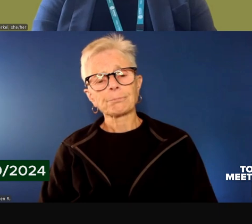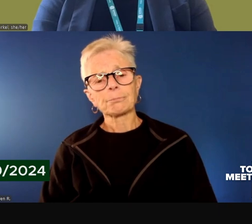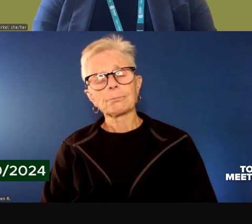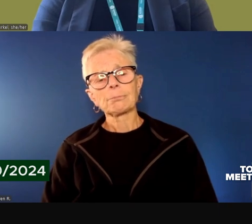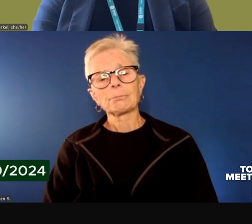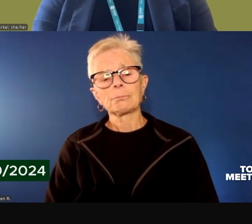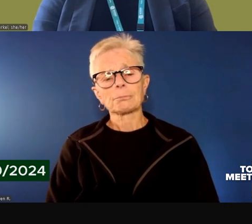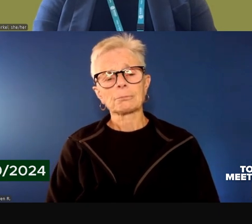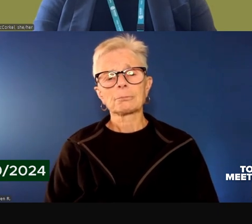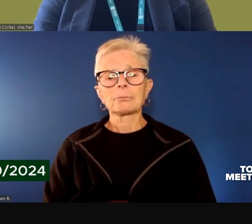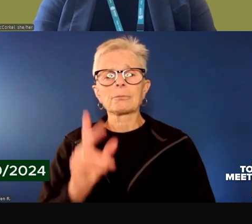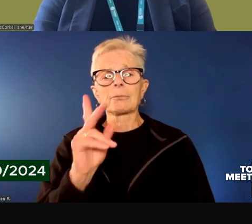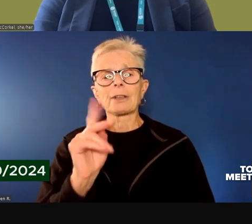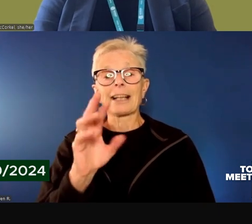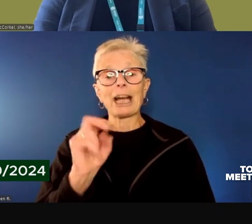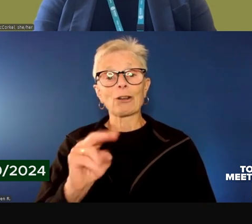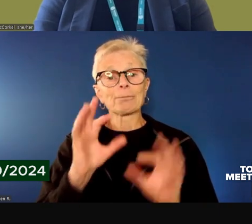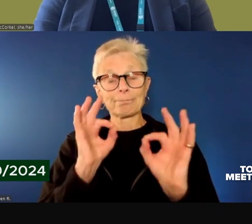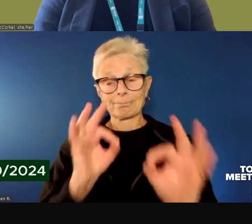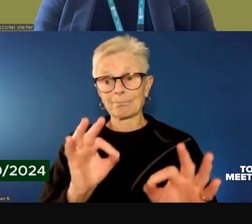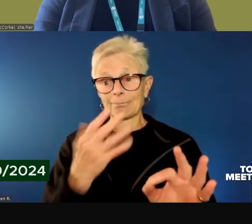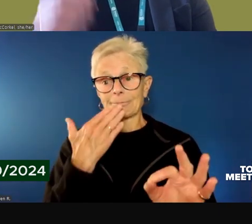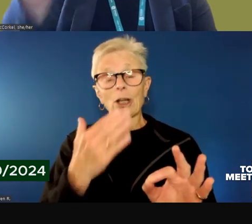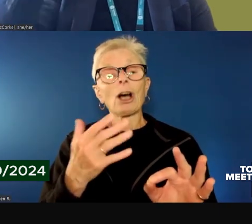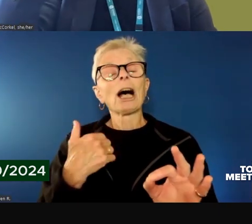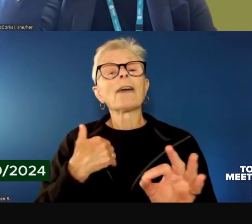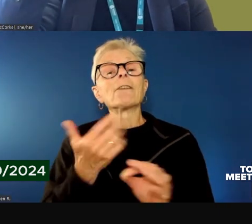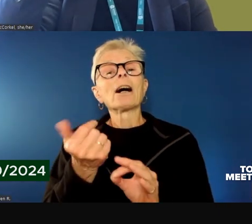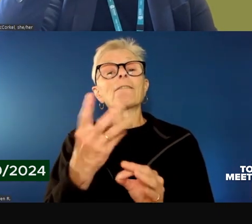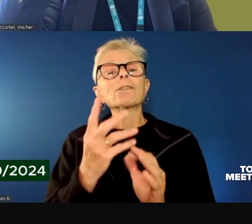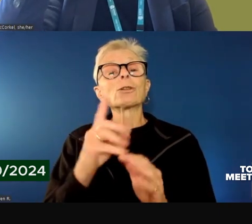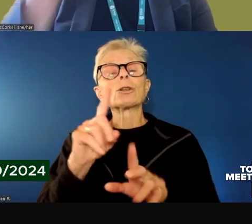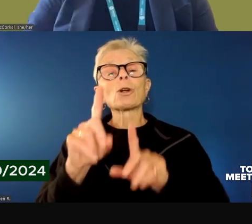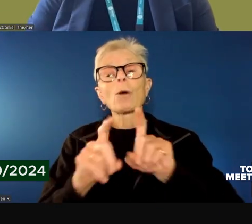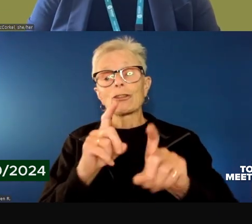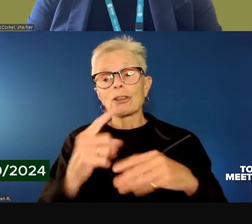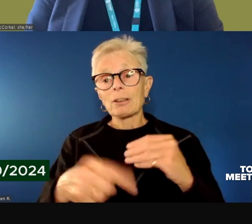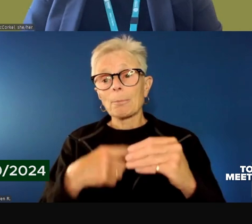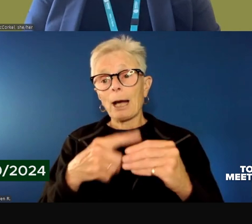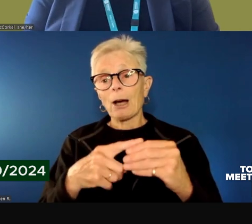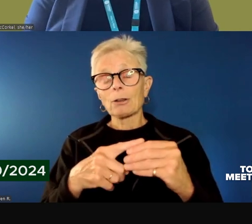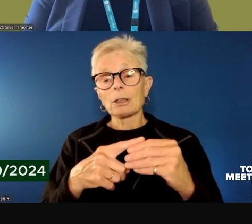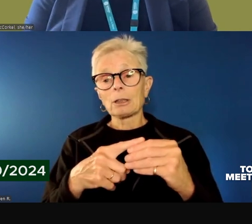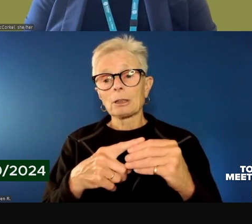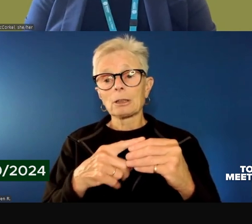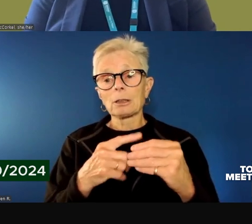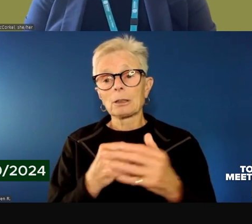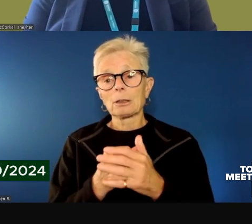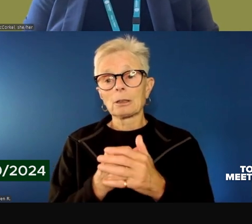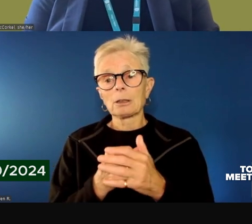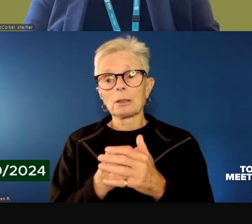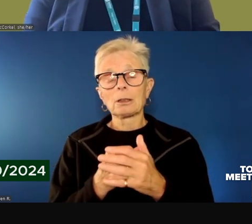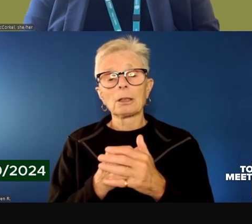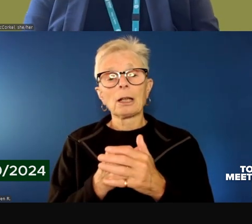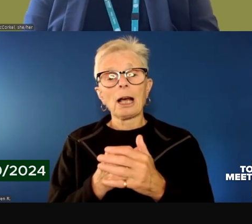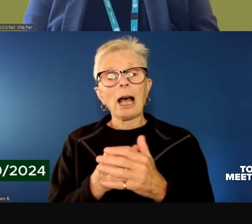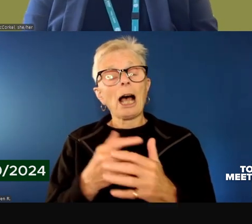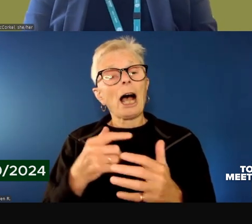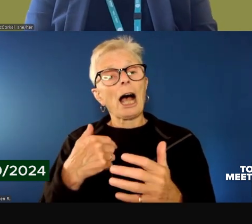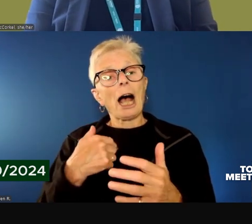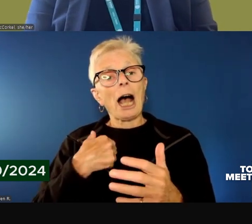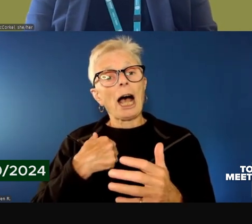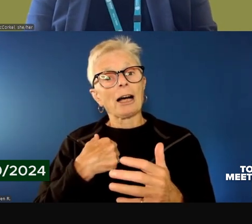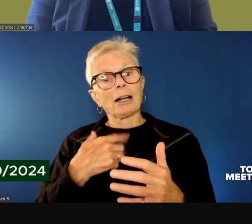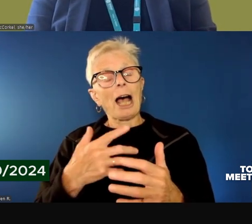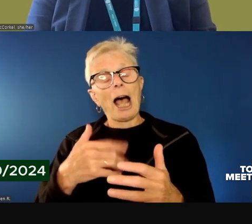Okay. So we've also gotten a few questions about this topic and I'm appreciative of one of the